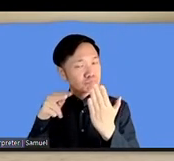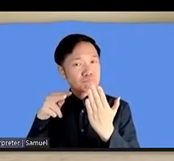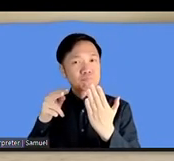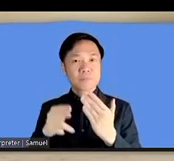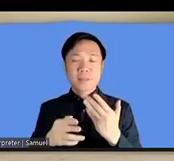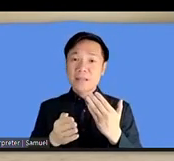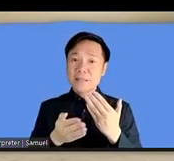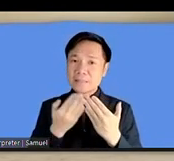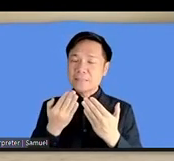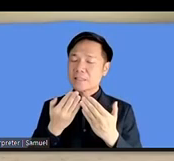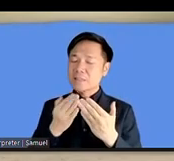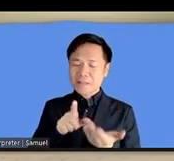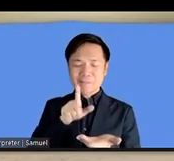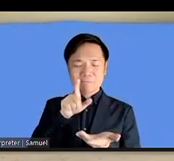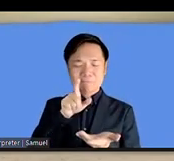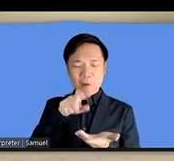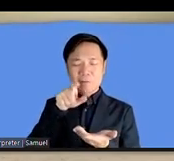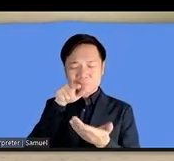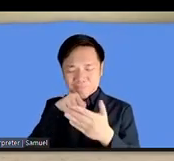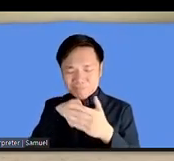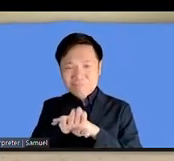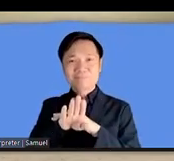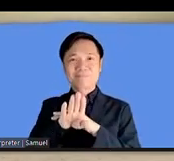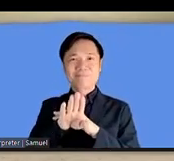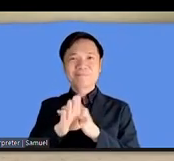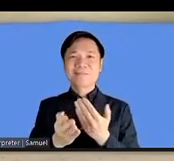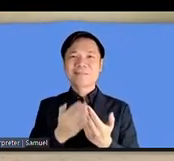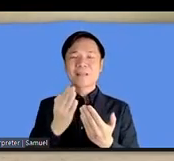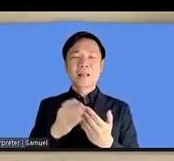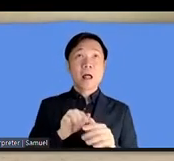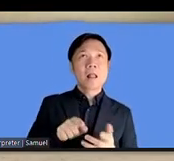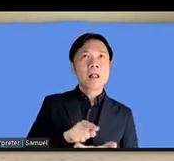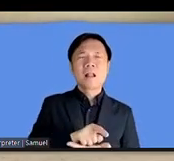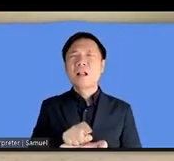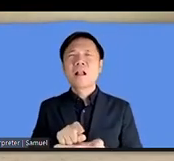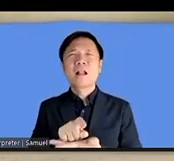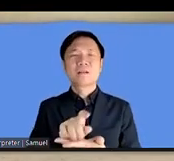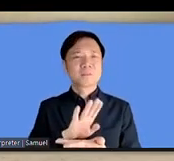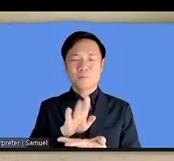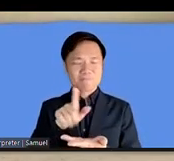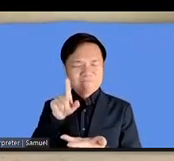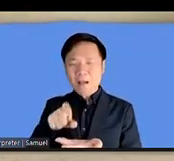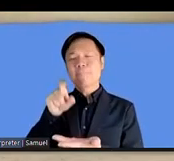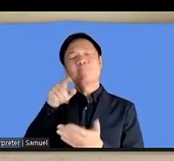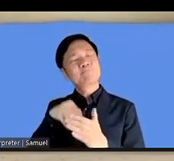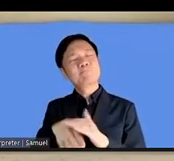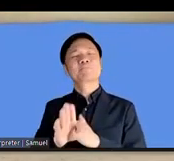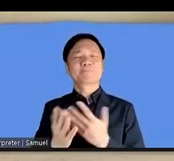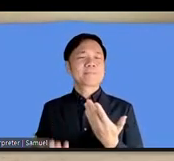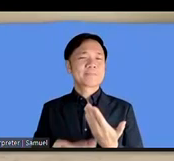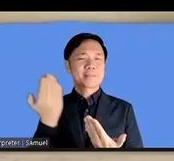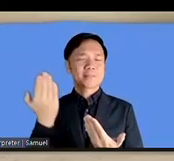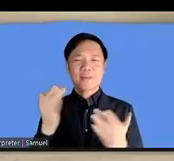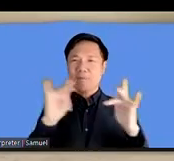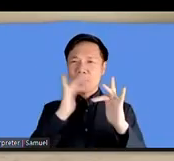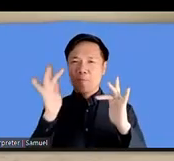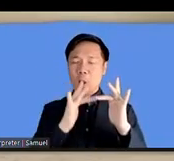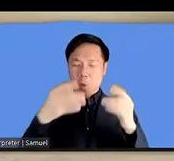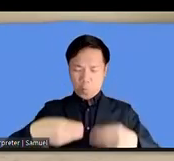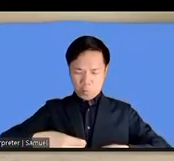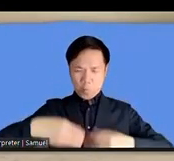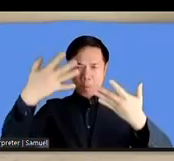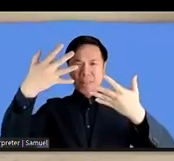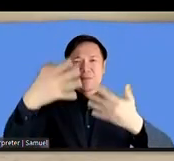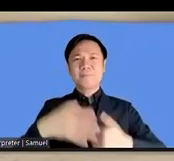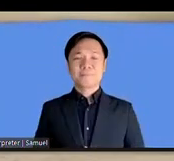all of that um and once again the igf site uh it just fails on